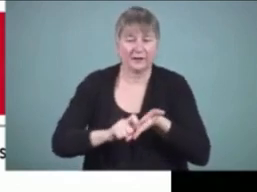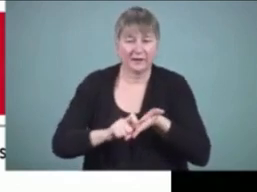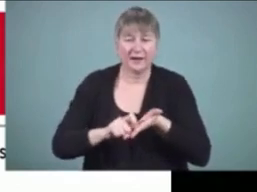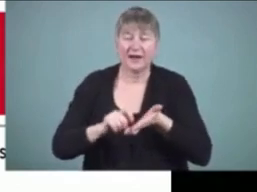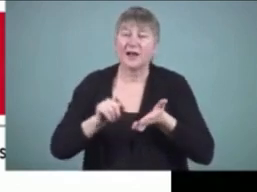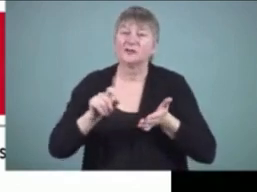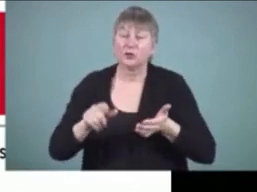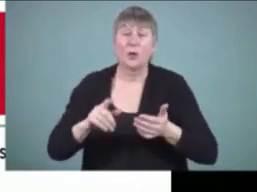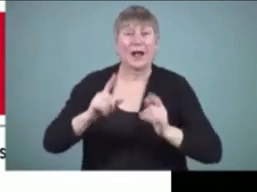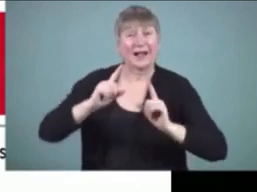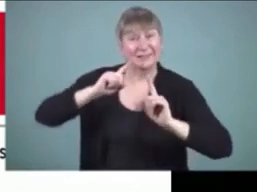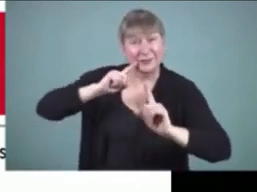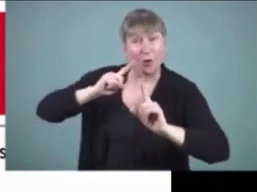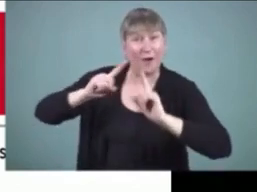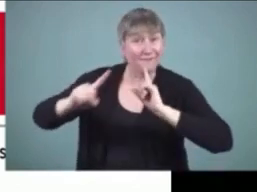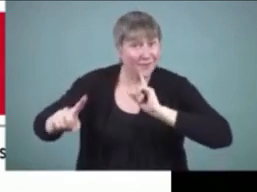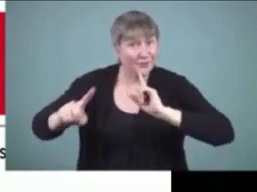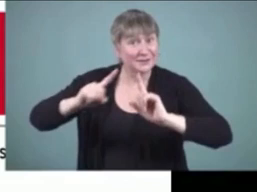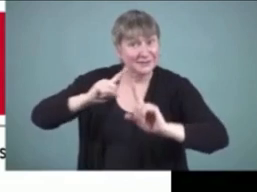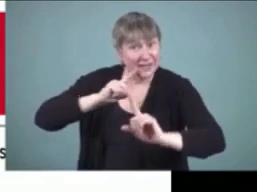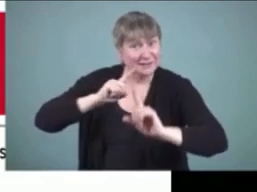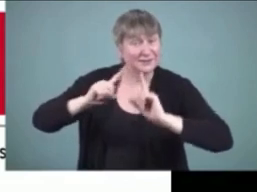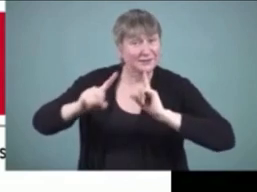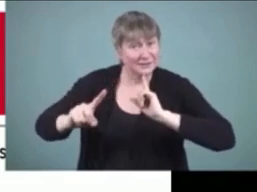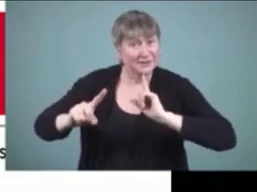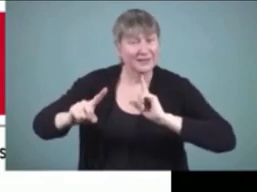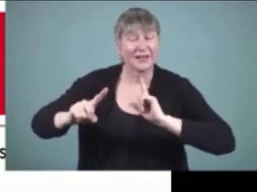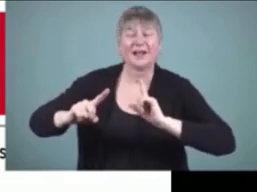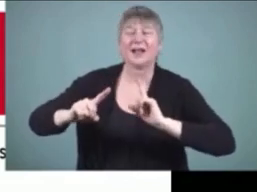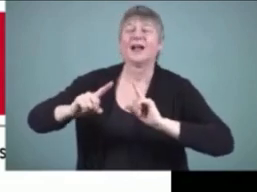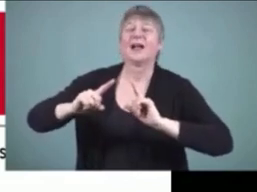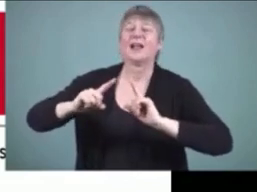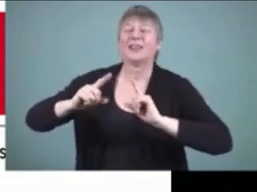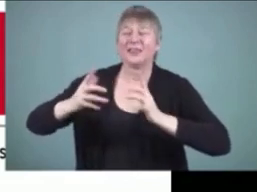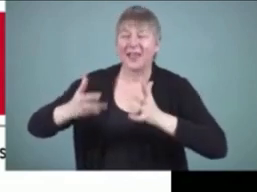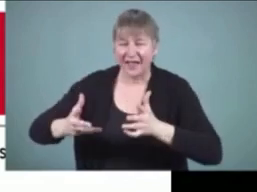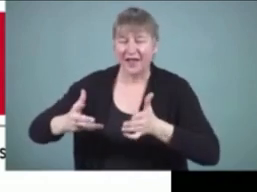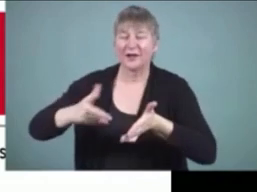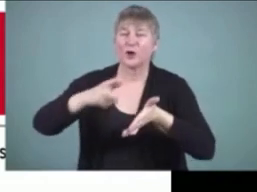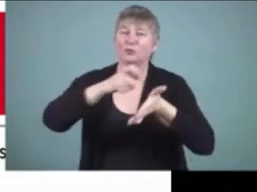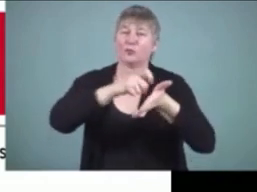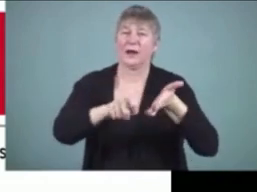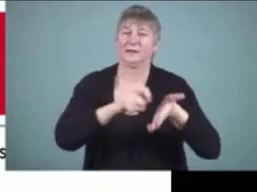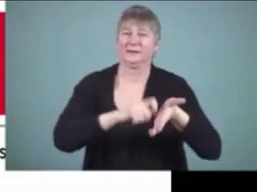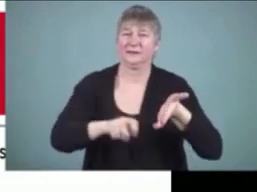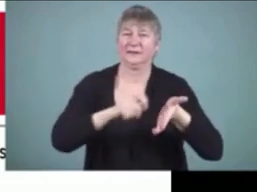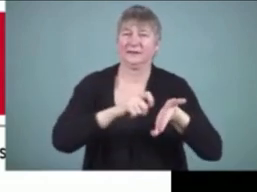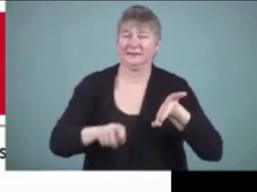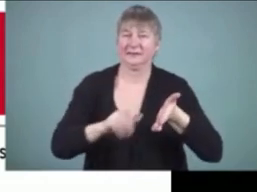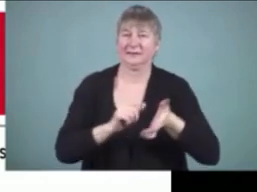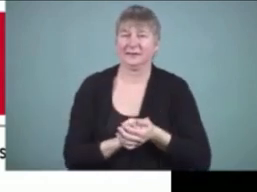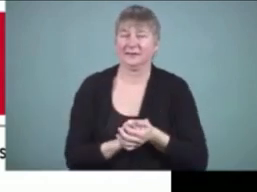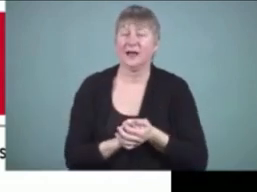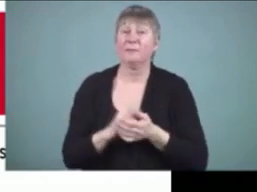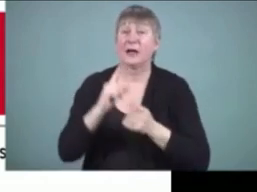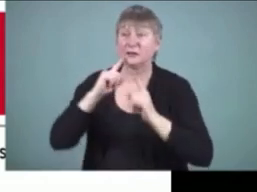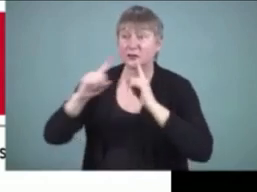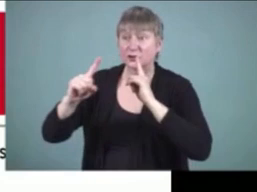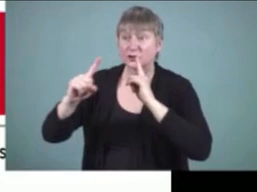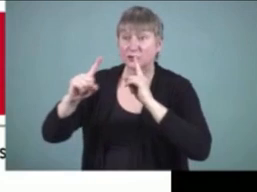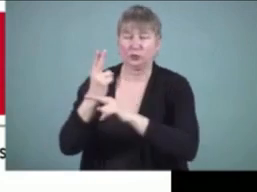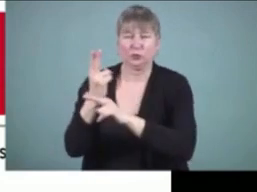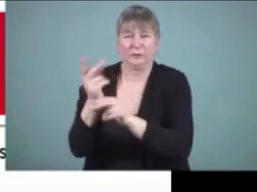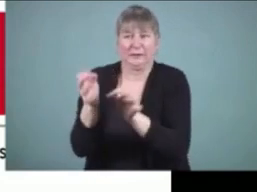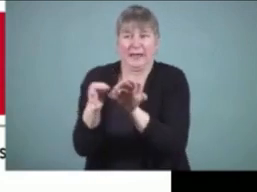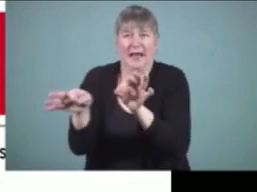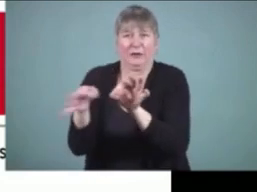conversations before they write using the kinds of language that we're going to expect them to write down remember what